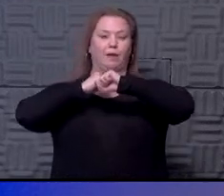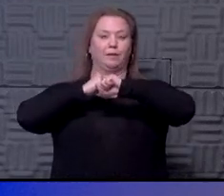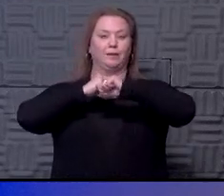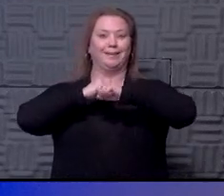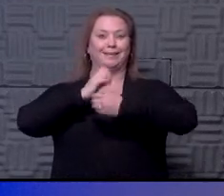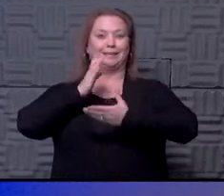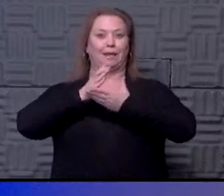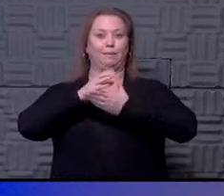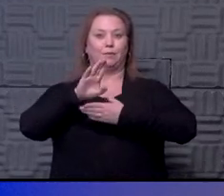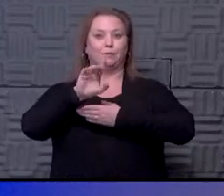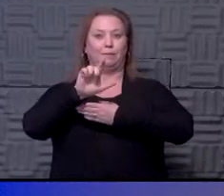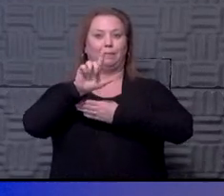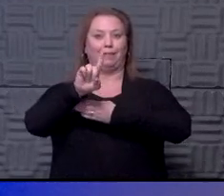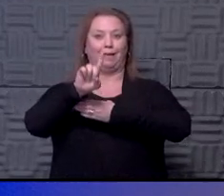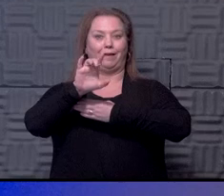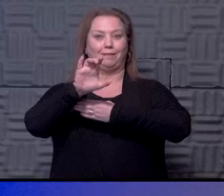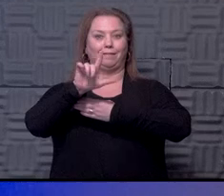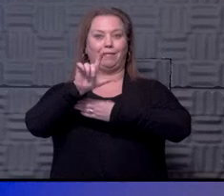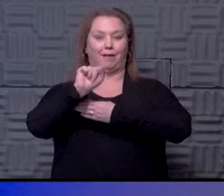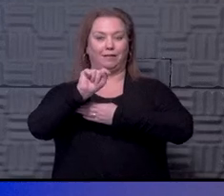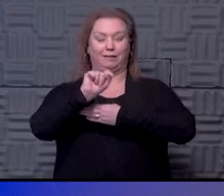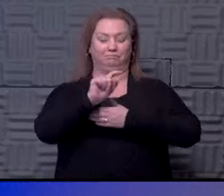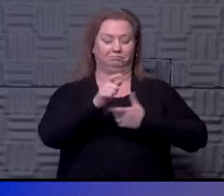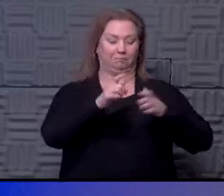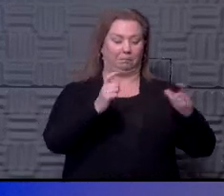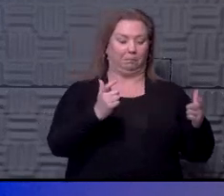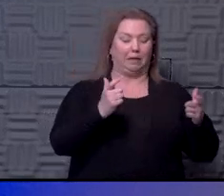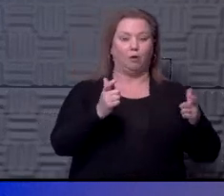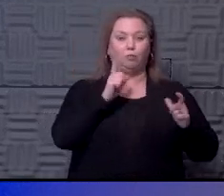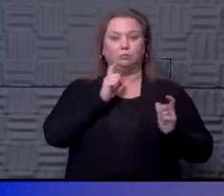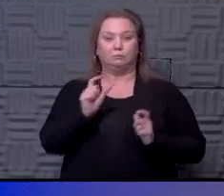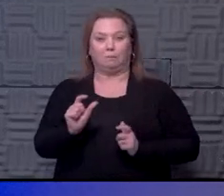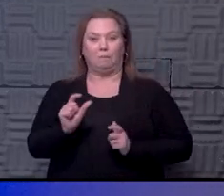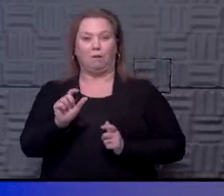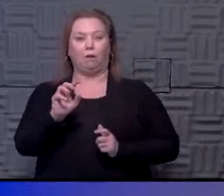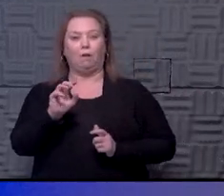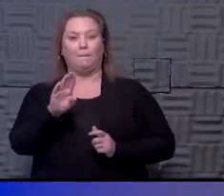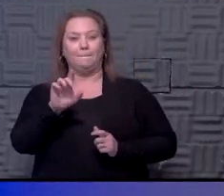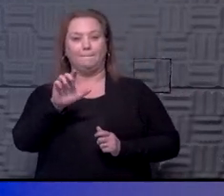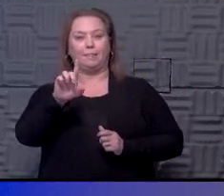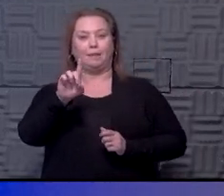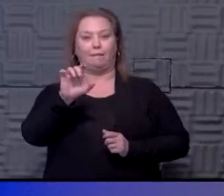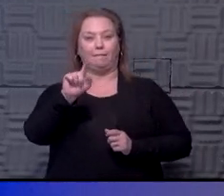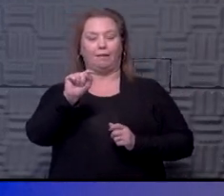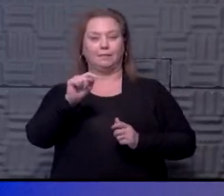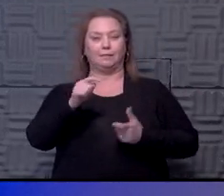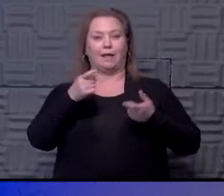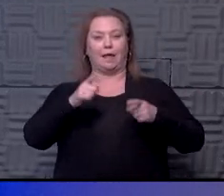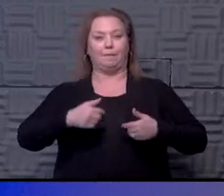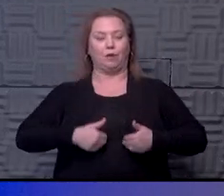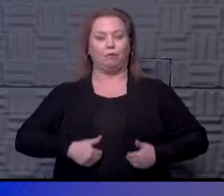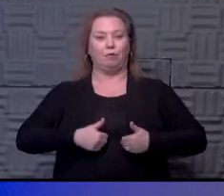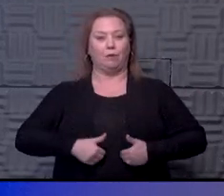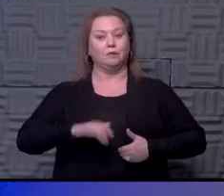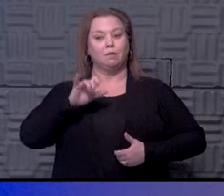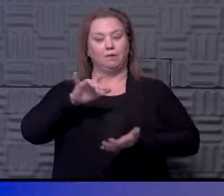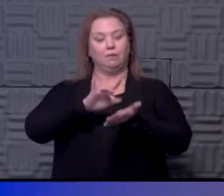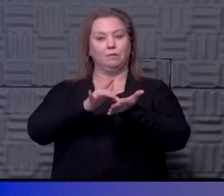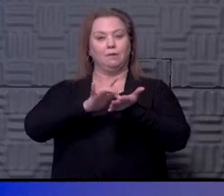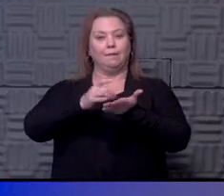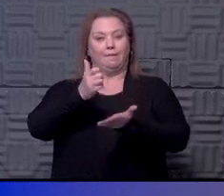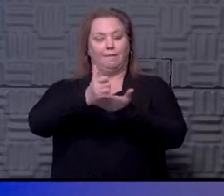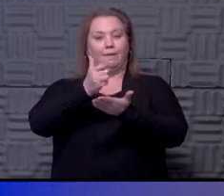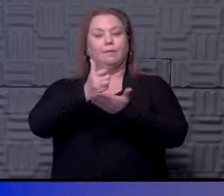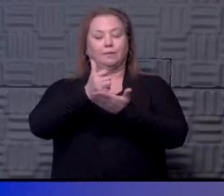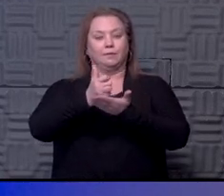blood clots, either large blood clots or micro blood clots that may occur in your lungs. So those drugs have certainly helped.